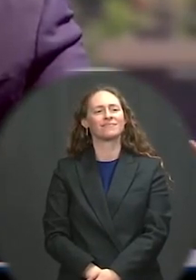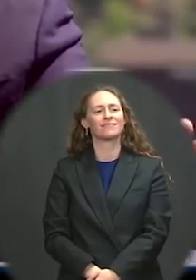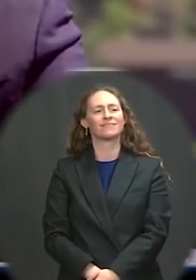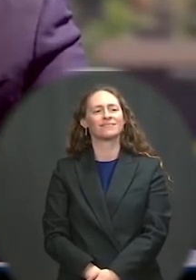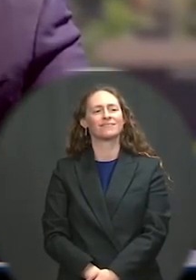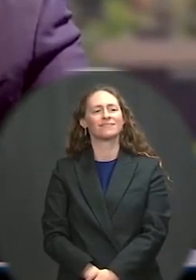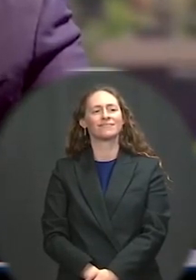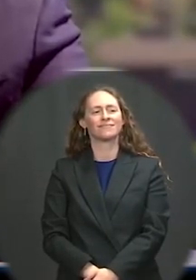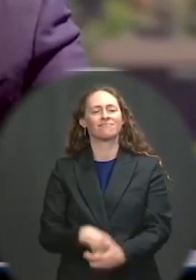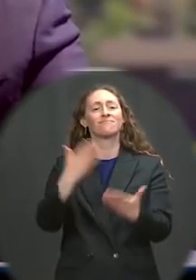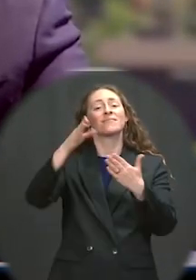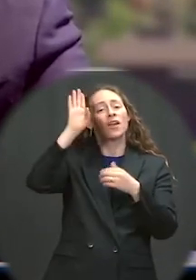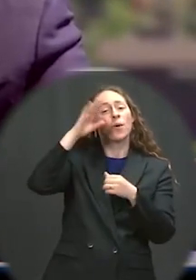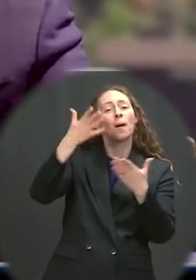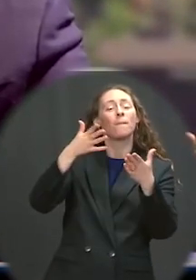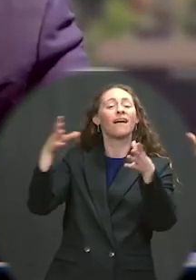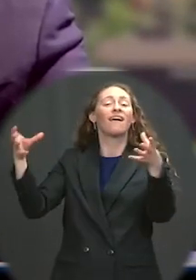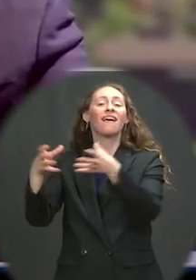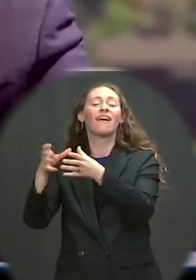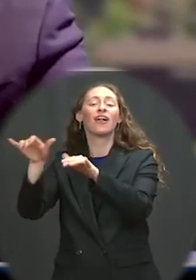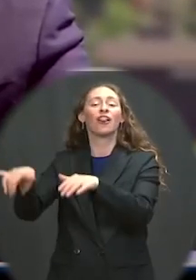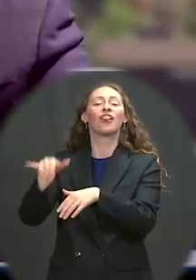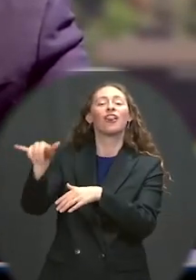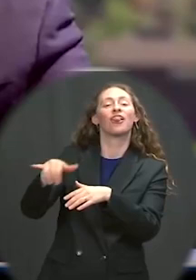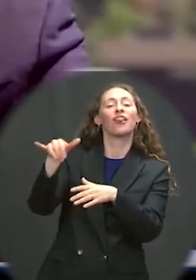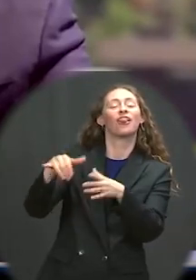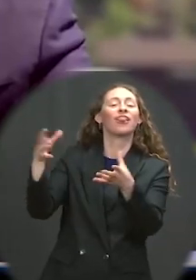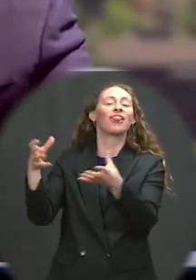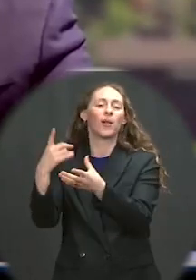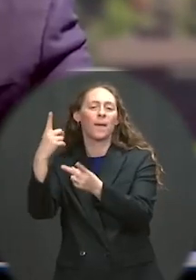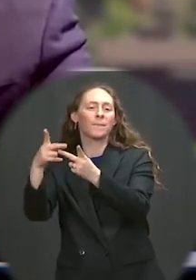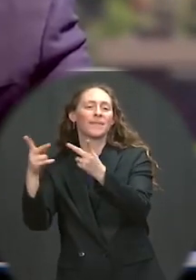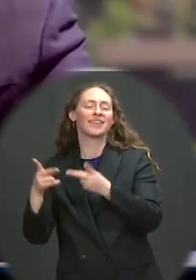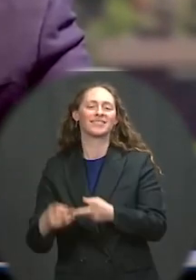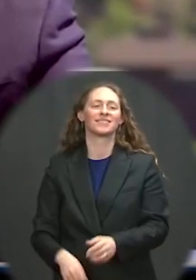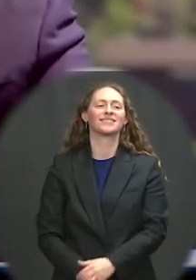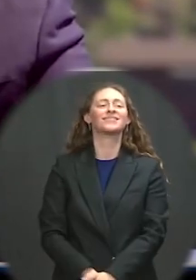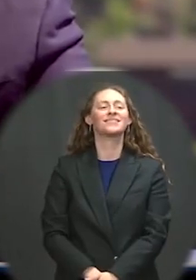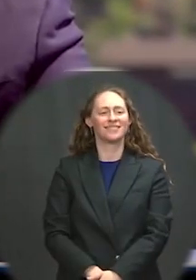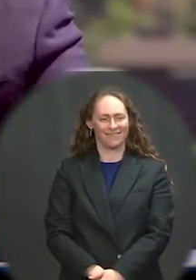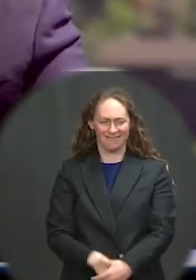You're going to clap. Come on, man. You're moving on. Show a little courage.